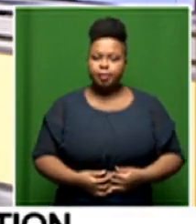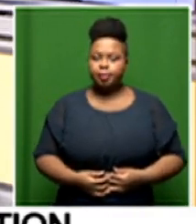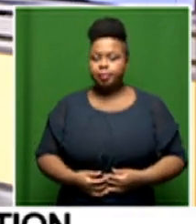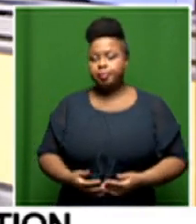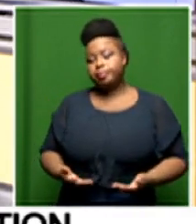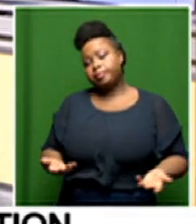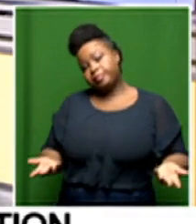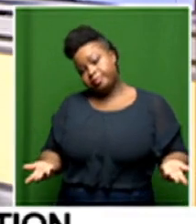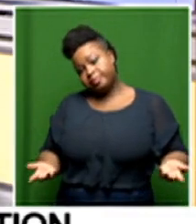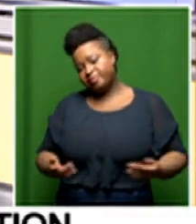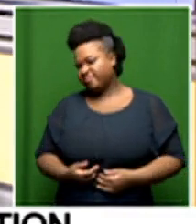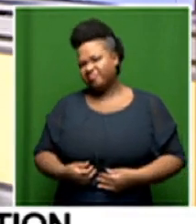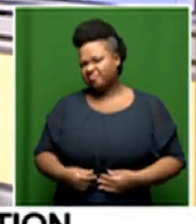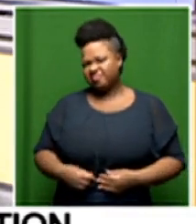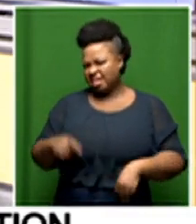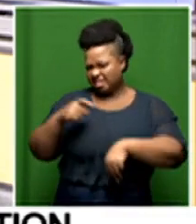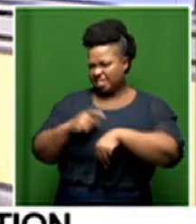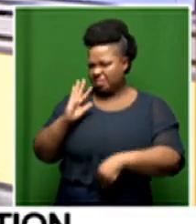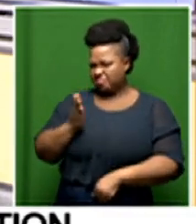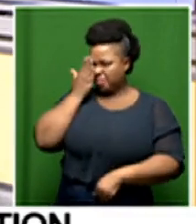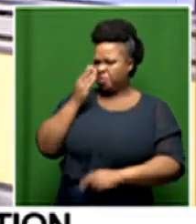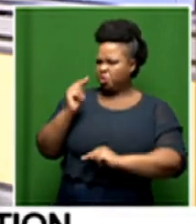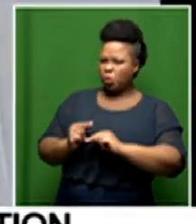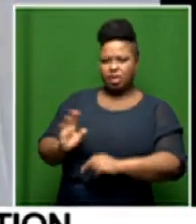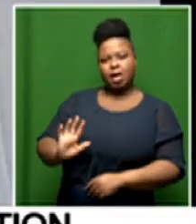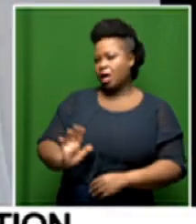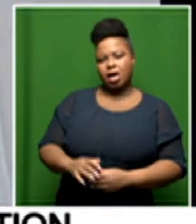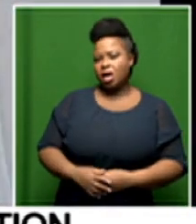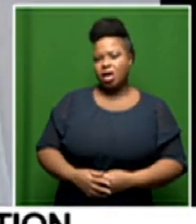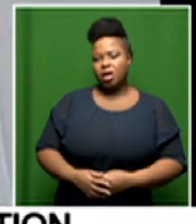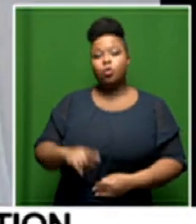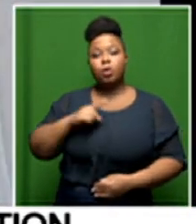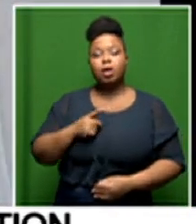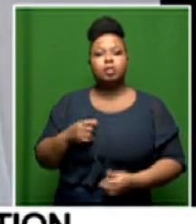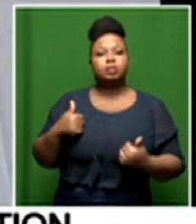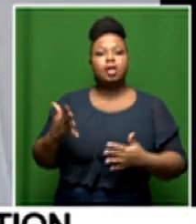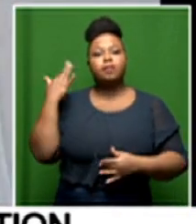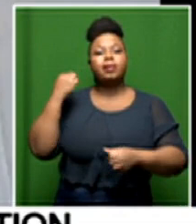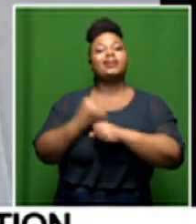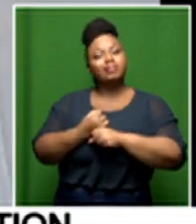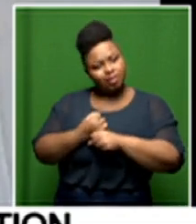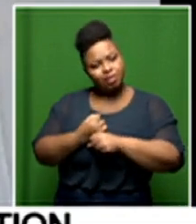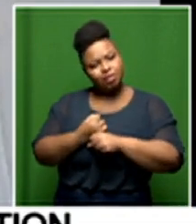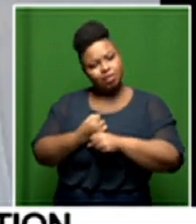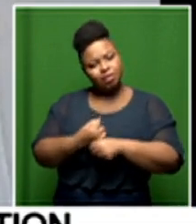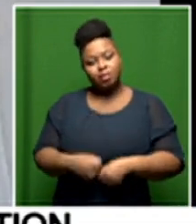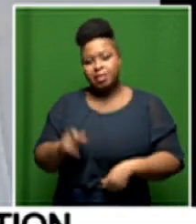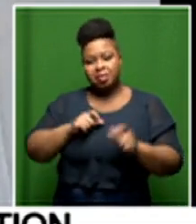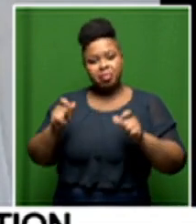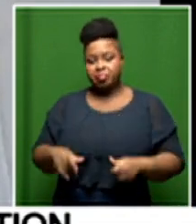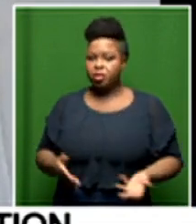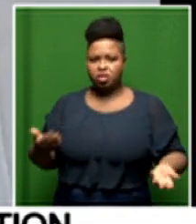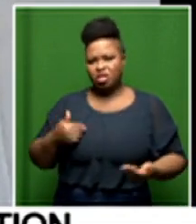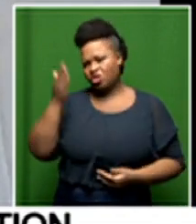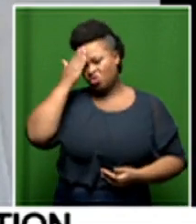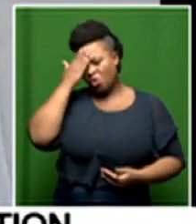well i i don't think it's a short period of time i think um you know um since last year you know um you know people have obviously